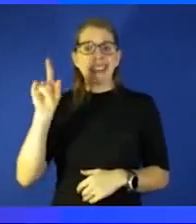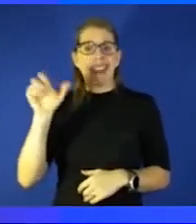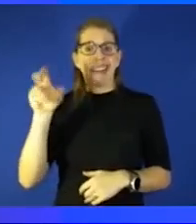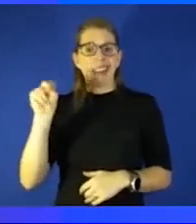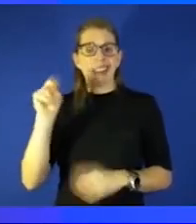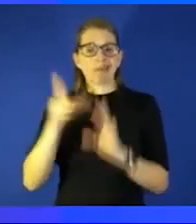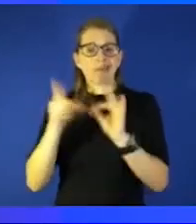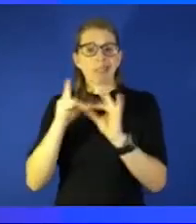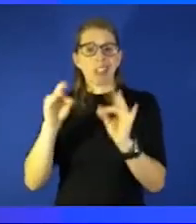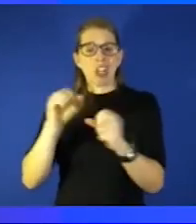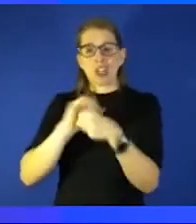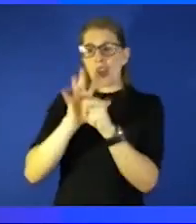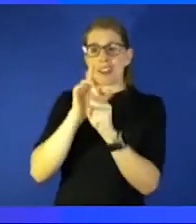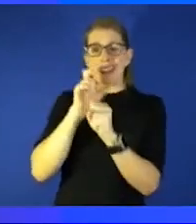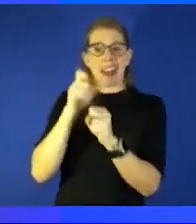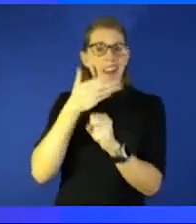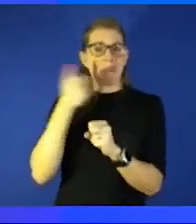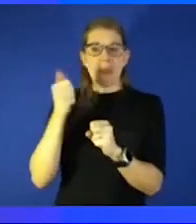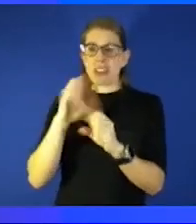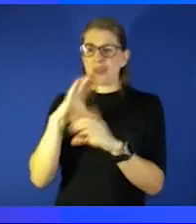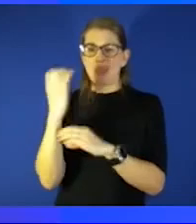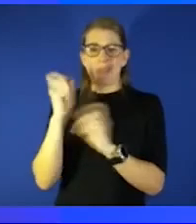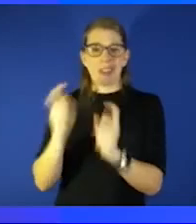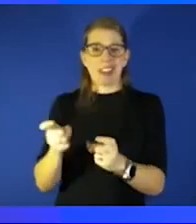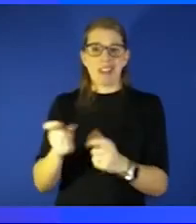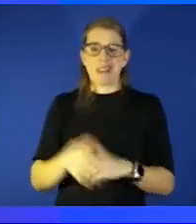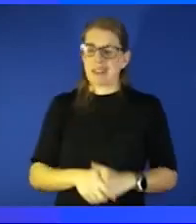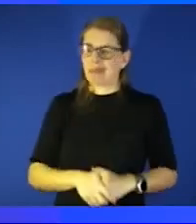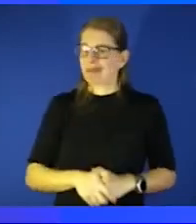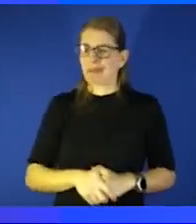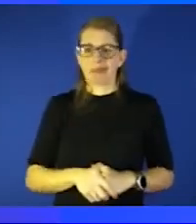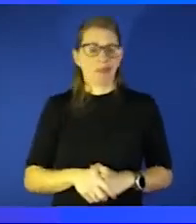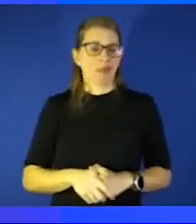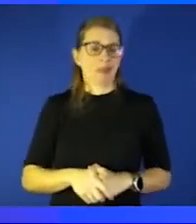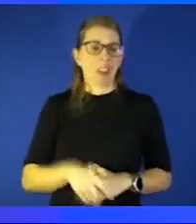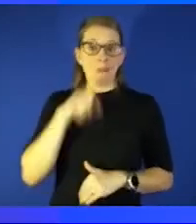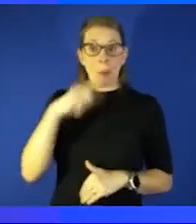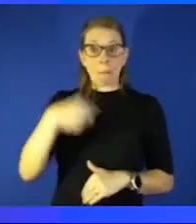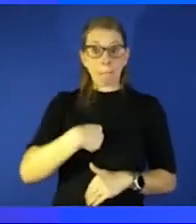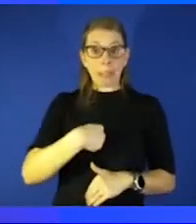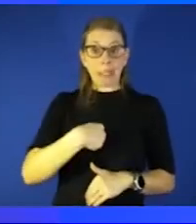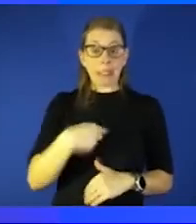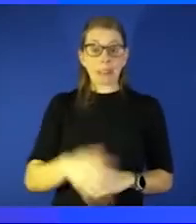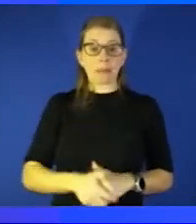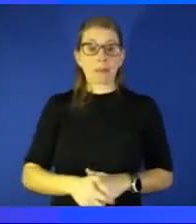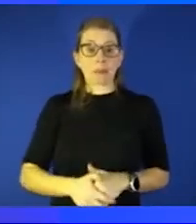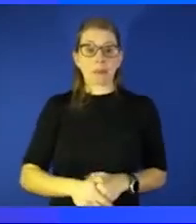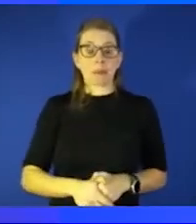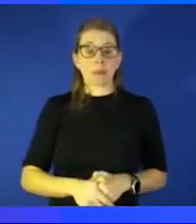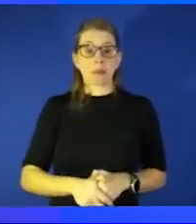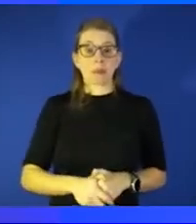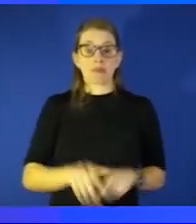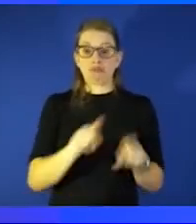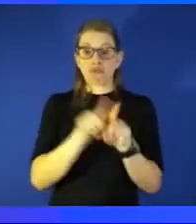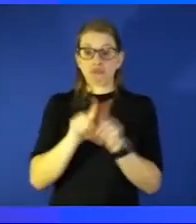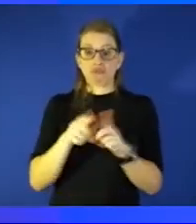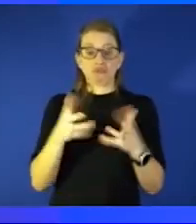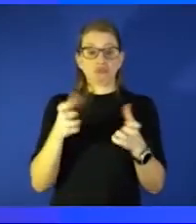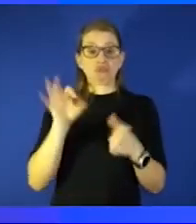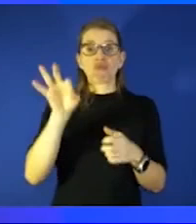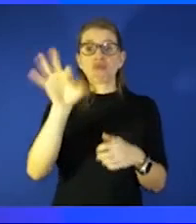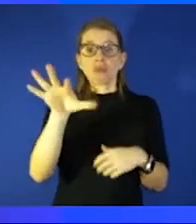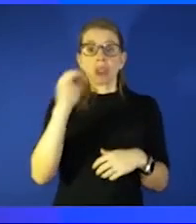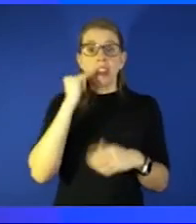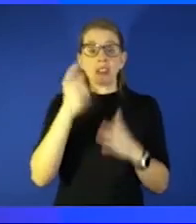the best christmas gift to give someone and you know for me um i also want to say you know if you do start having